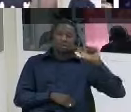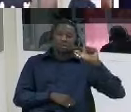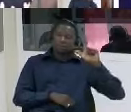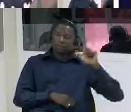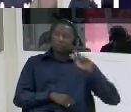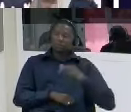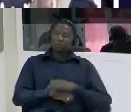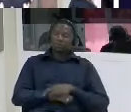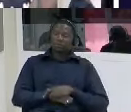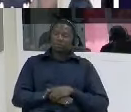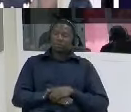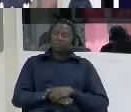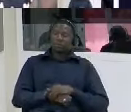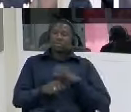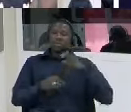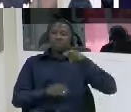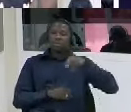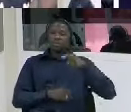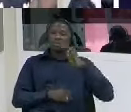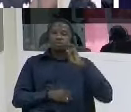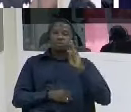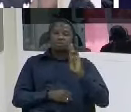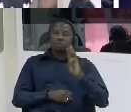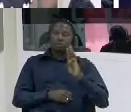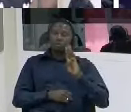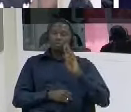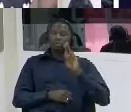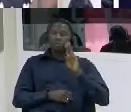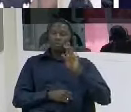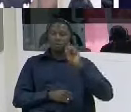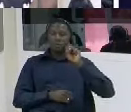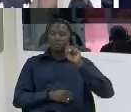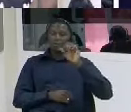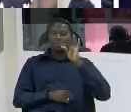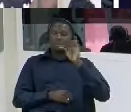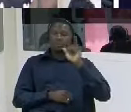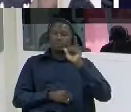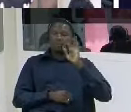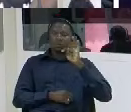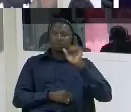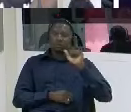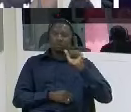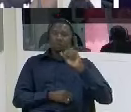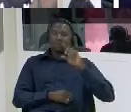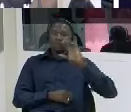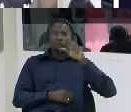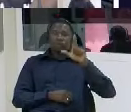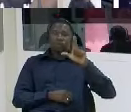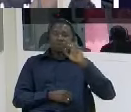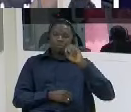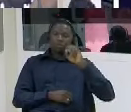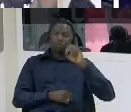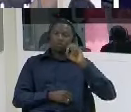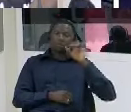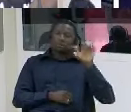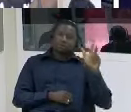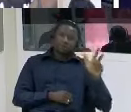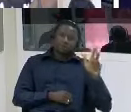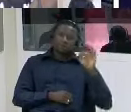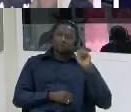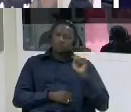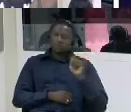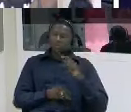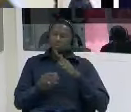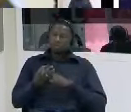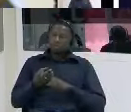mustafa low the torturing of ali you know the